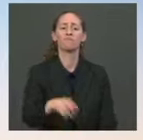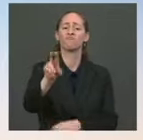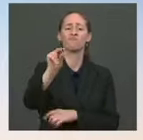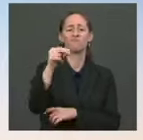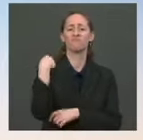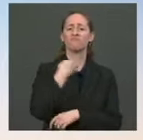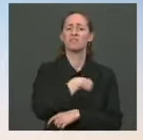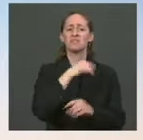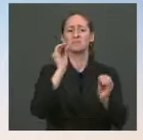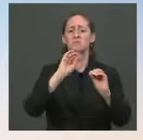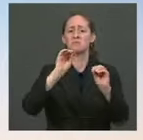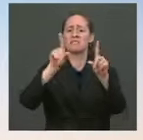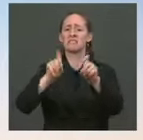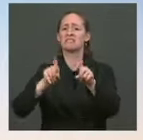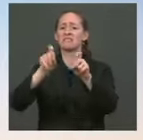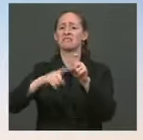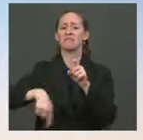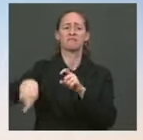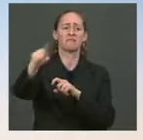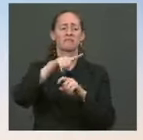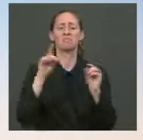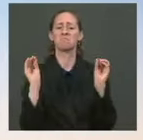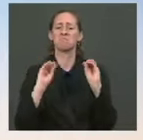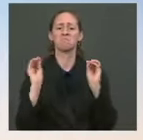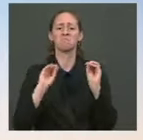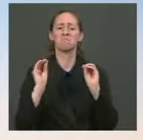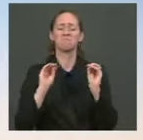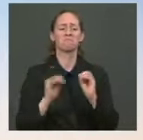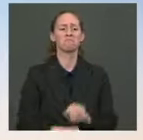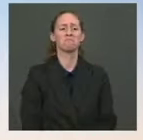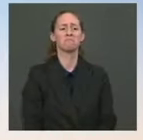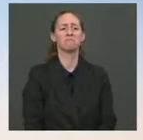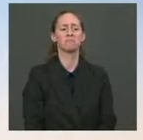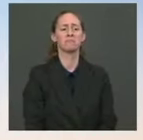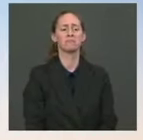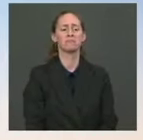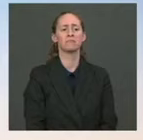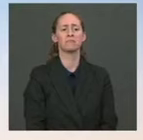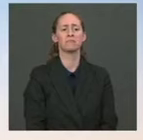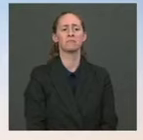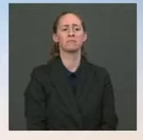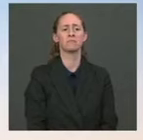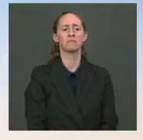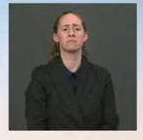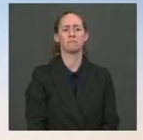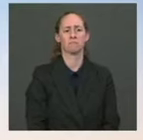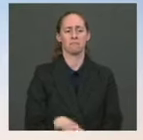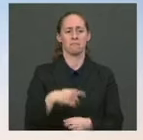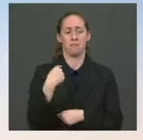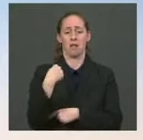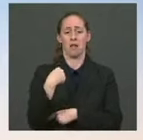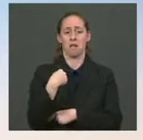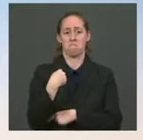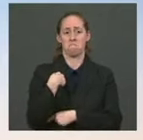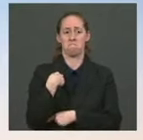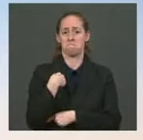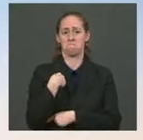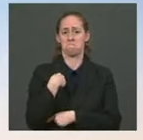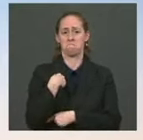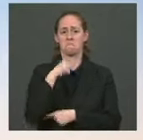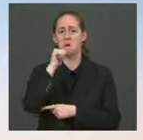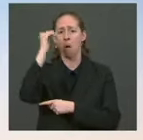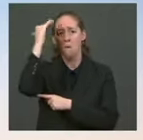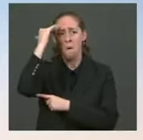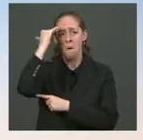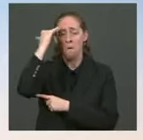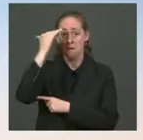population of individuals. We do not know, I do not know, I should say, if I may be perfectly accurate, I do not know whether anyone was sick